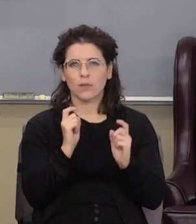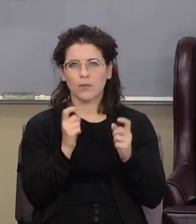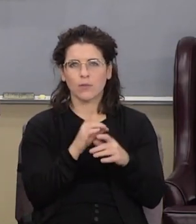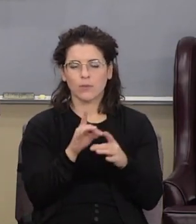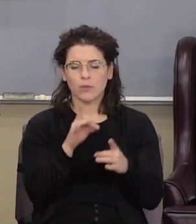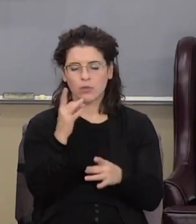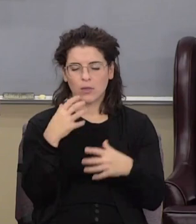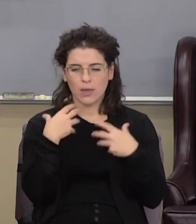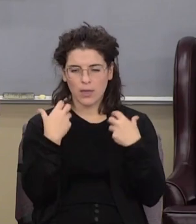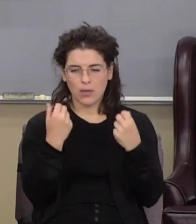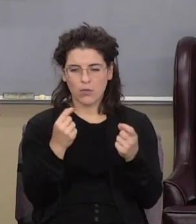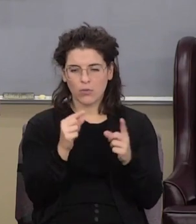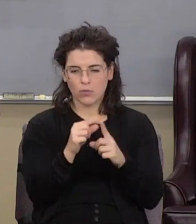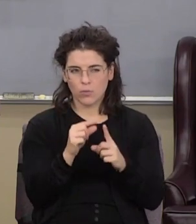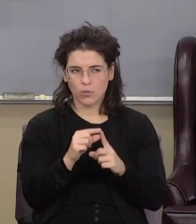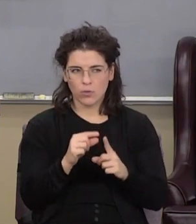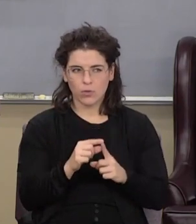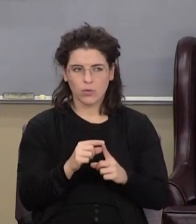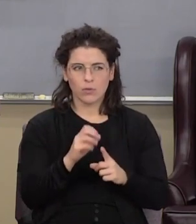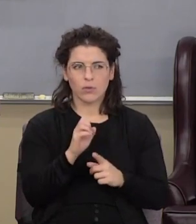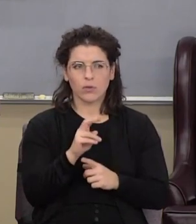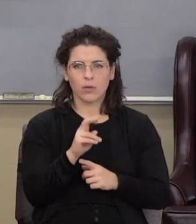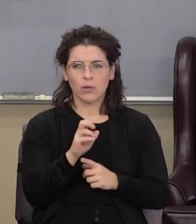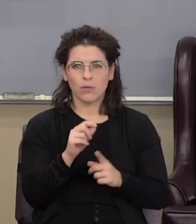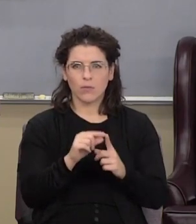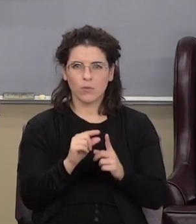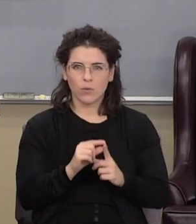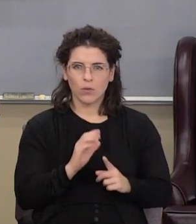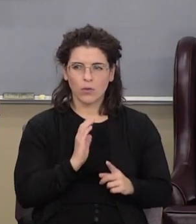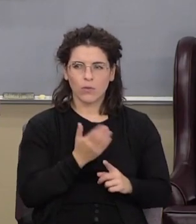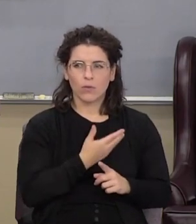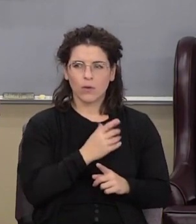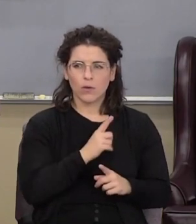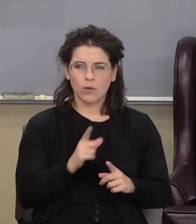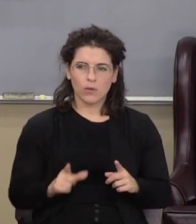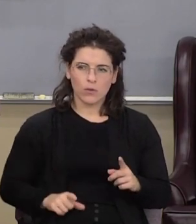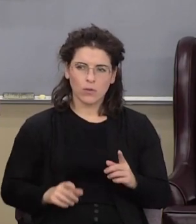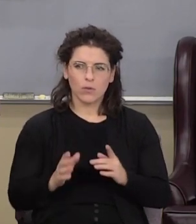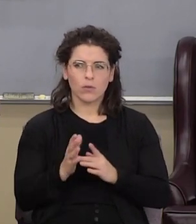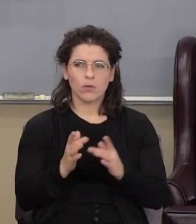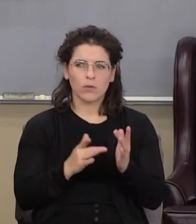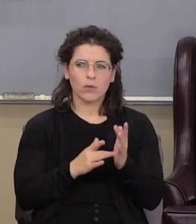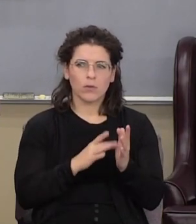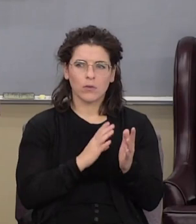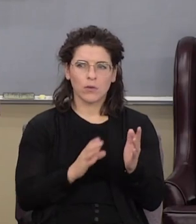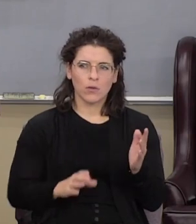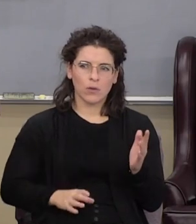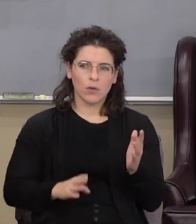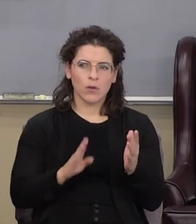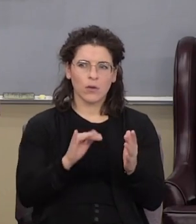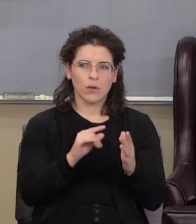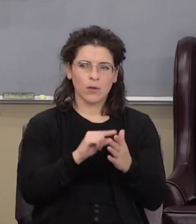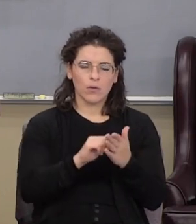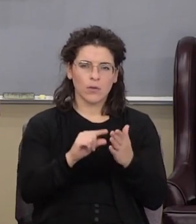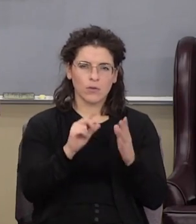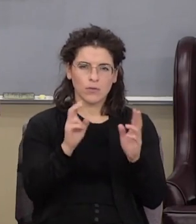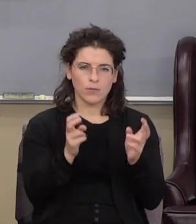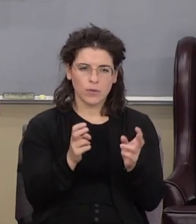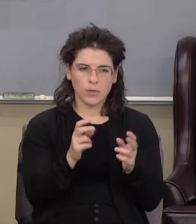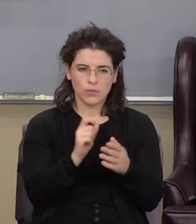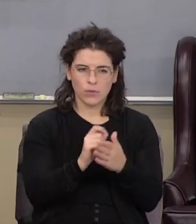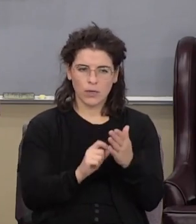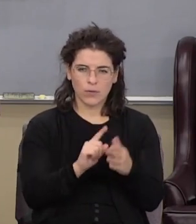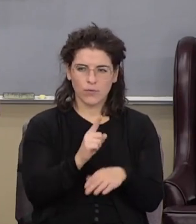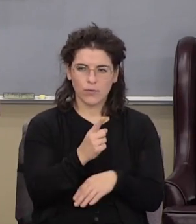some words even the words of our Lord Jesus Christ now by that verse in that phrase write down 1st Corinthians 14